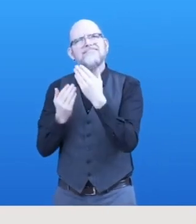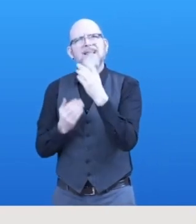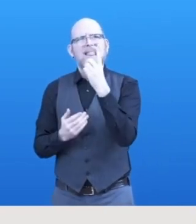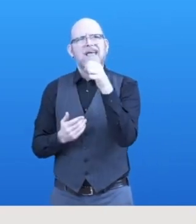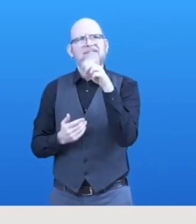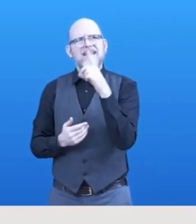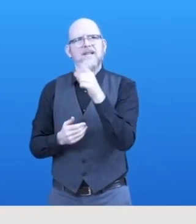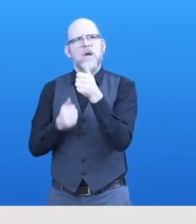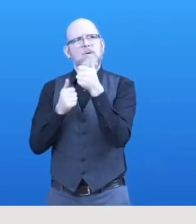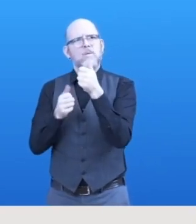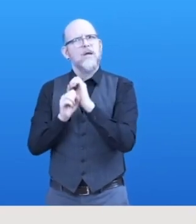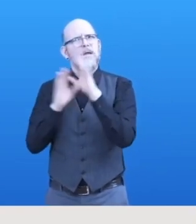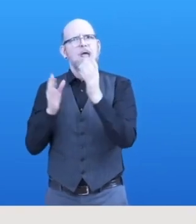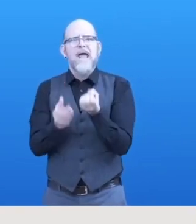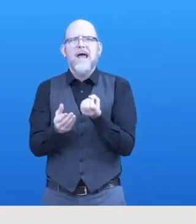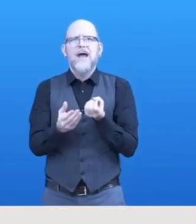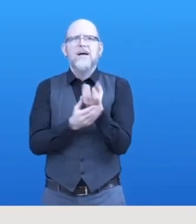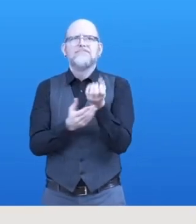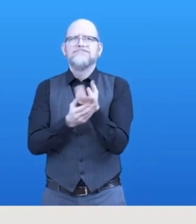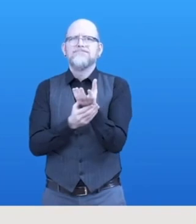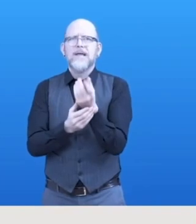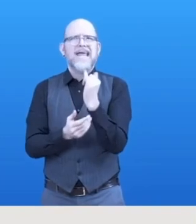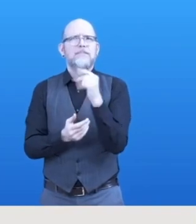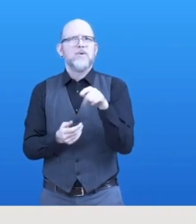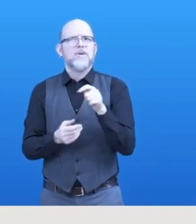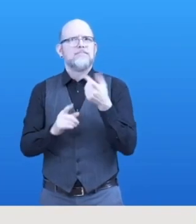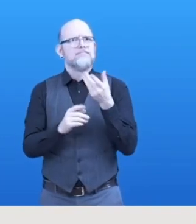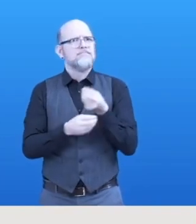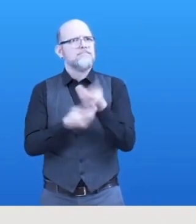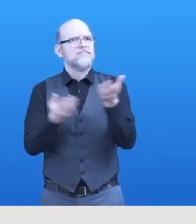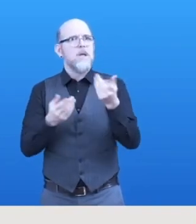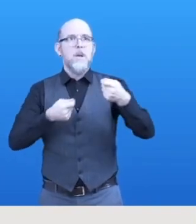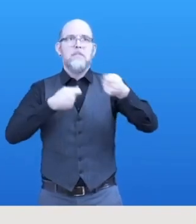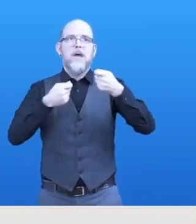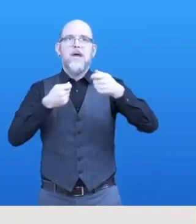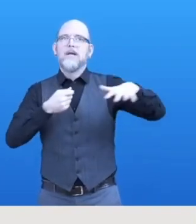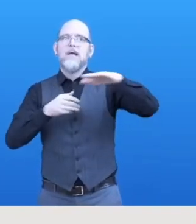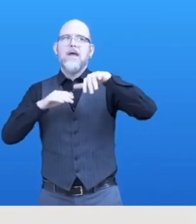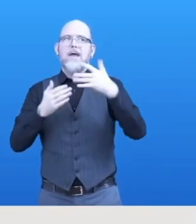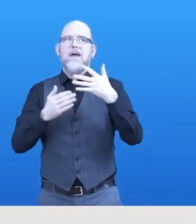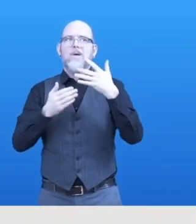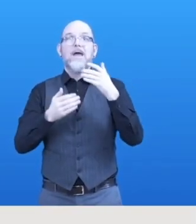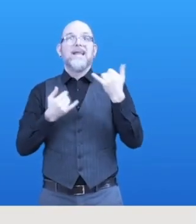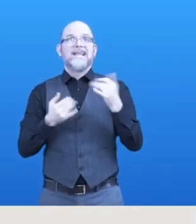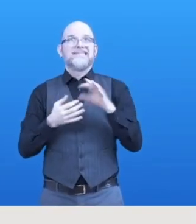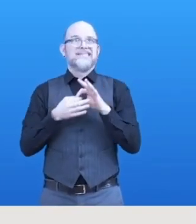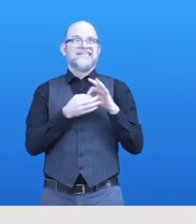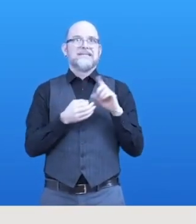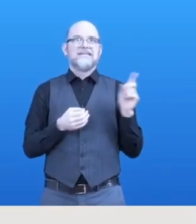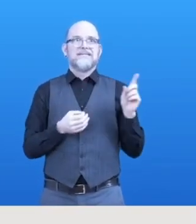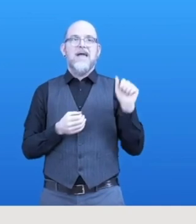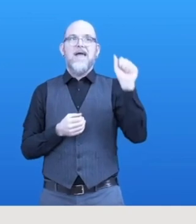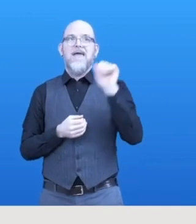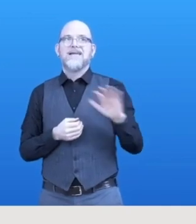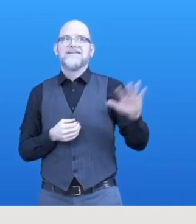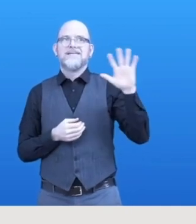the Asian market. I think particularly our innovators don't have too much experience yet